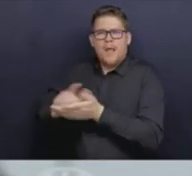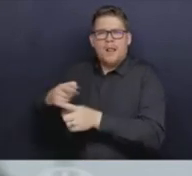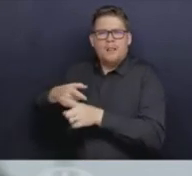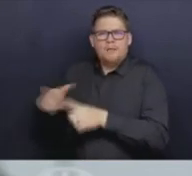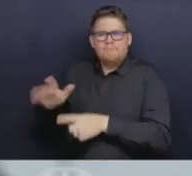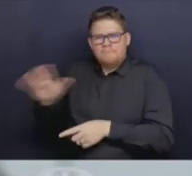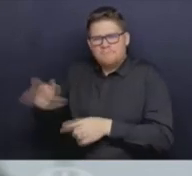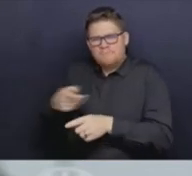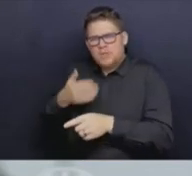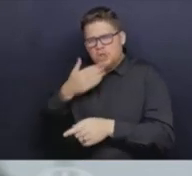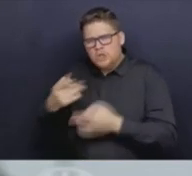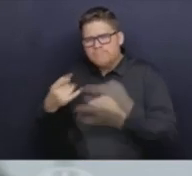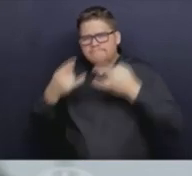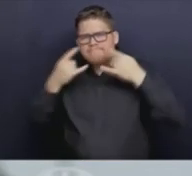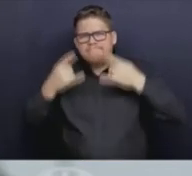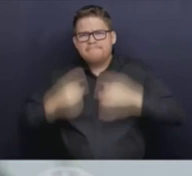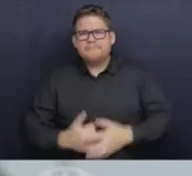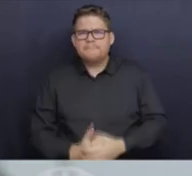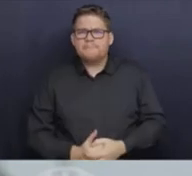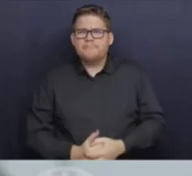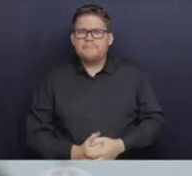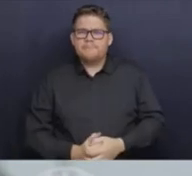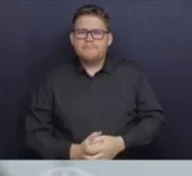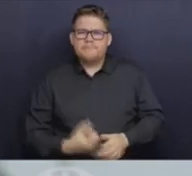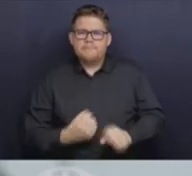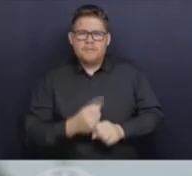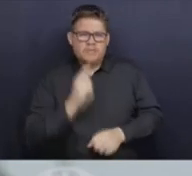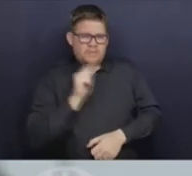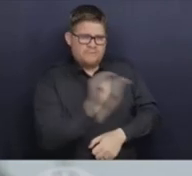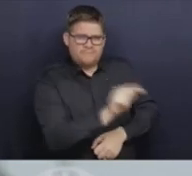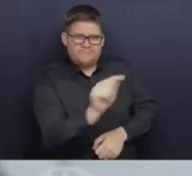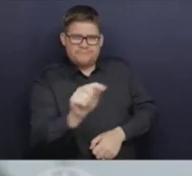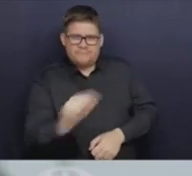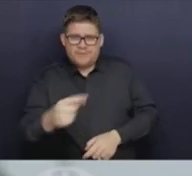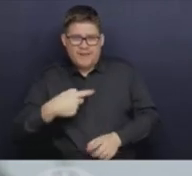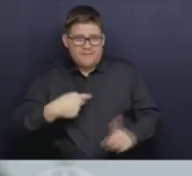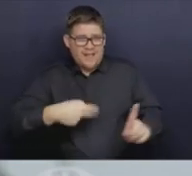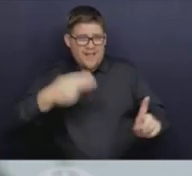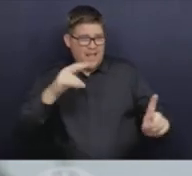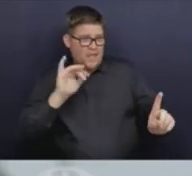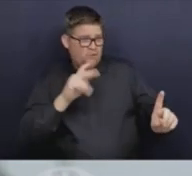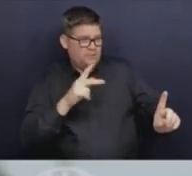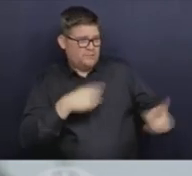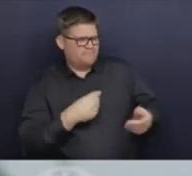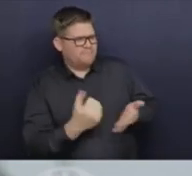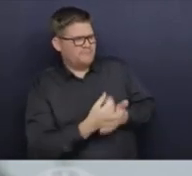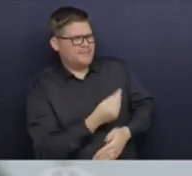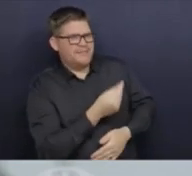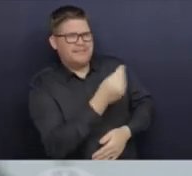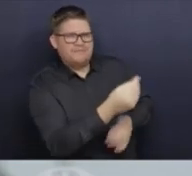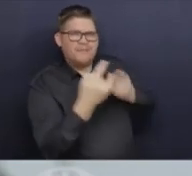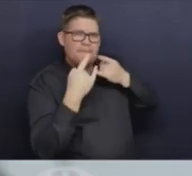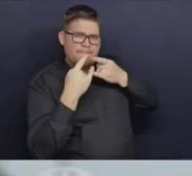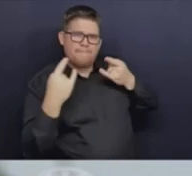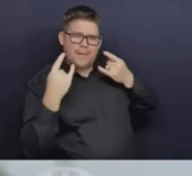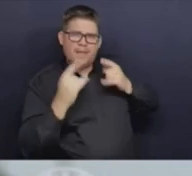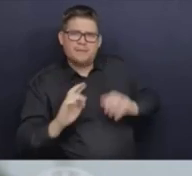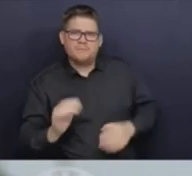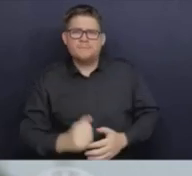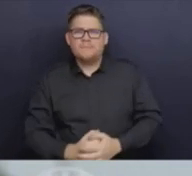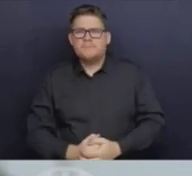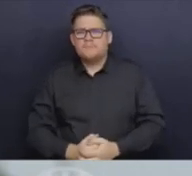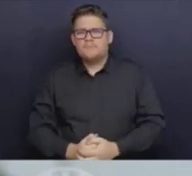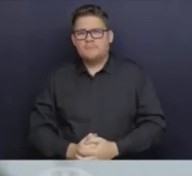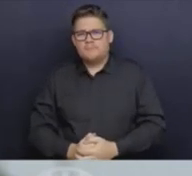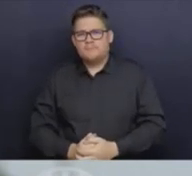able to access and wear masks too. And we have been very clear about ensuring that everybody has access to booster